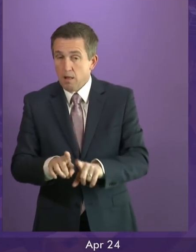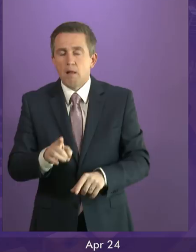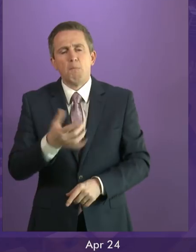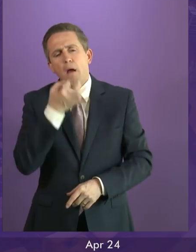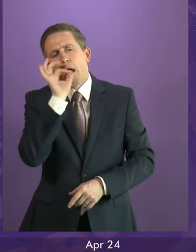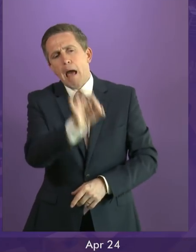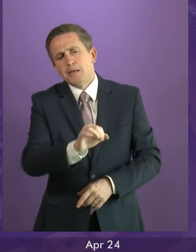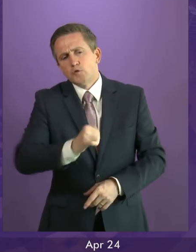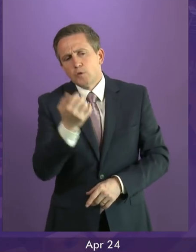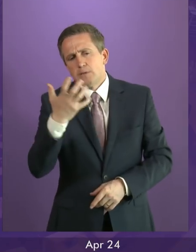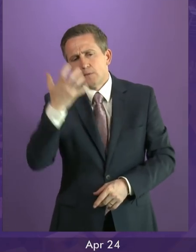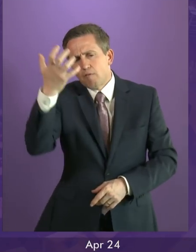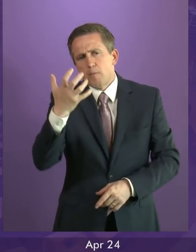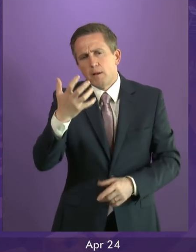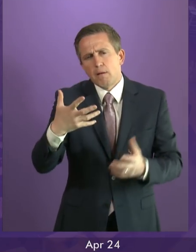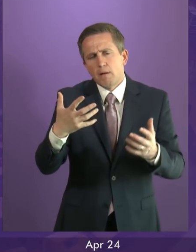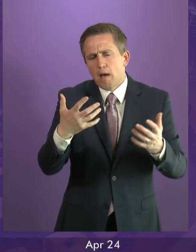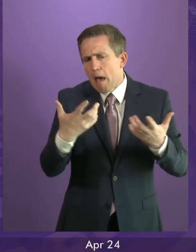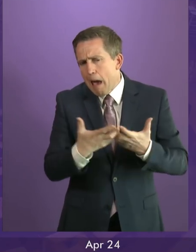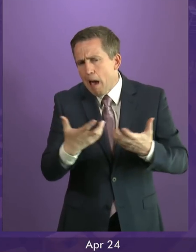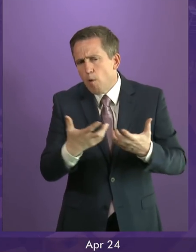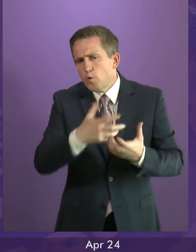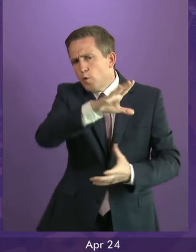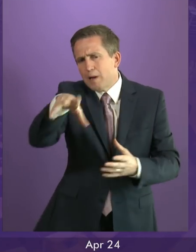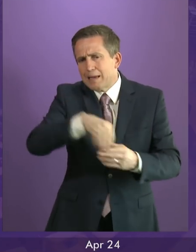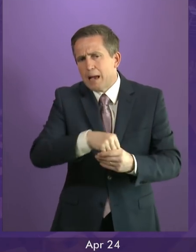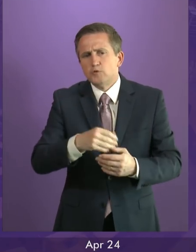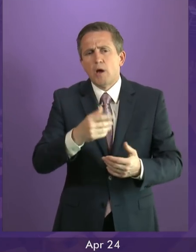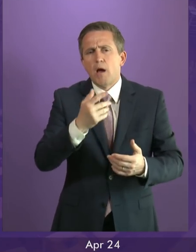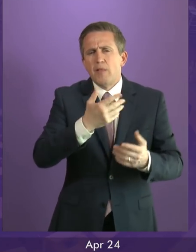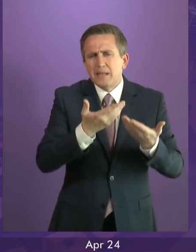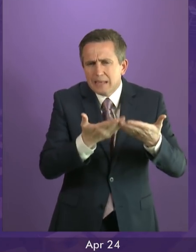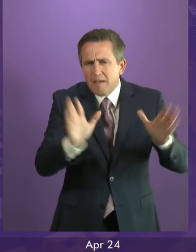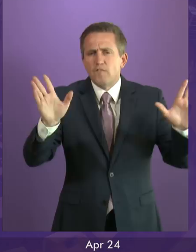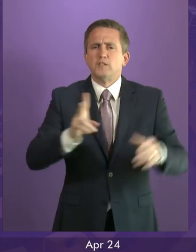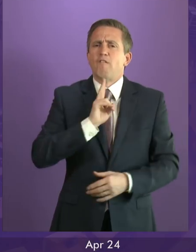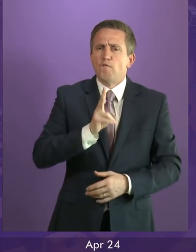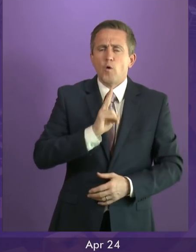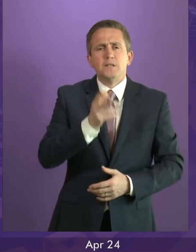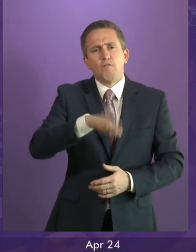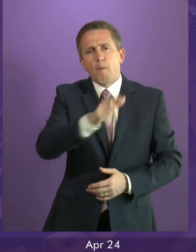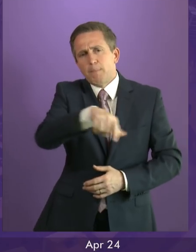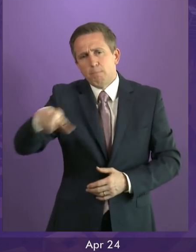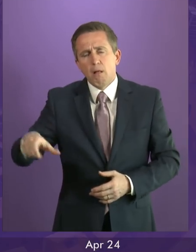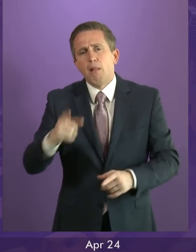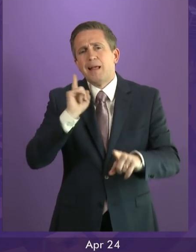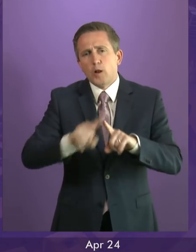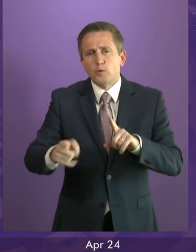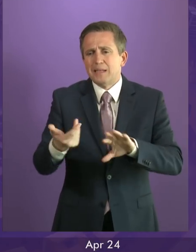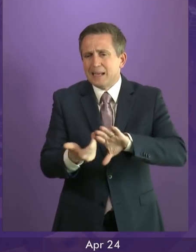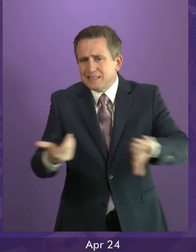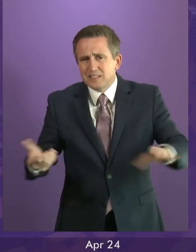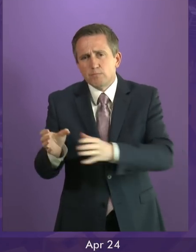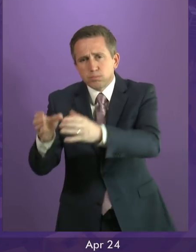ensure that the Assembly captures the widest possible voice from within Scotland, particularly from minority communities and communities of